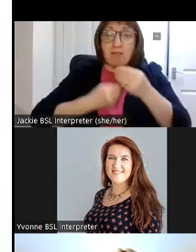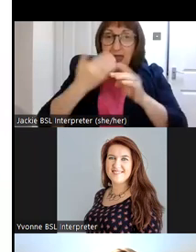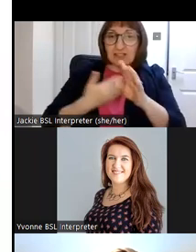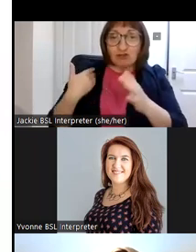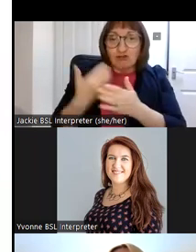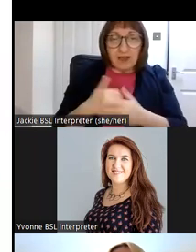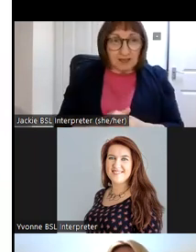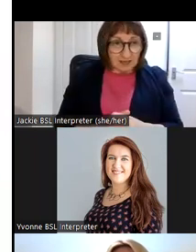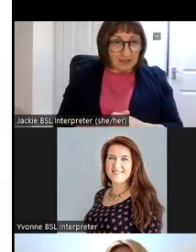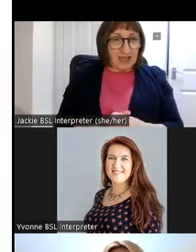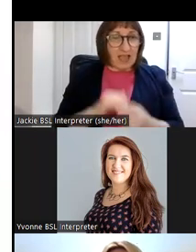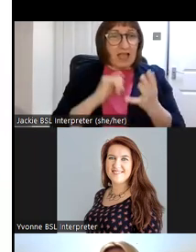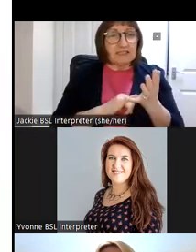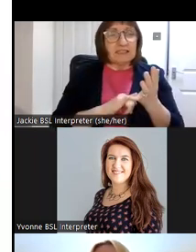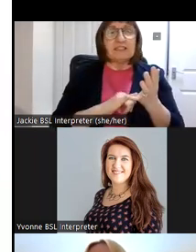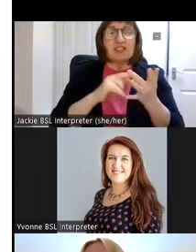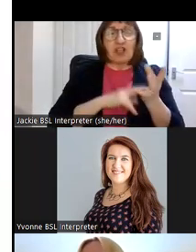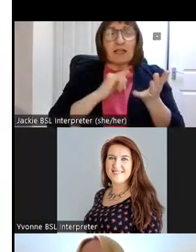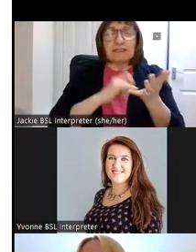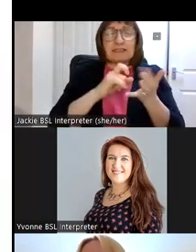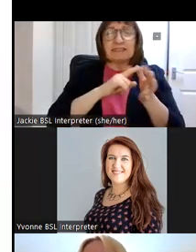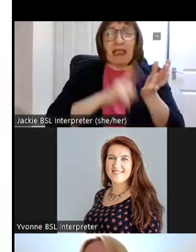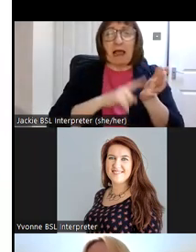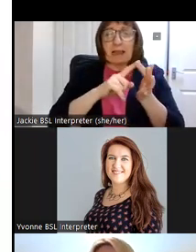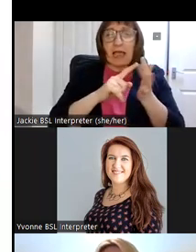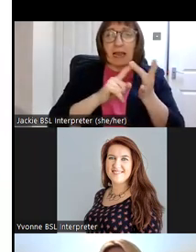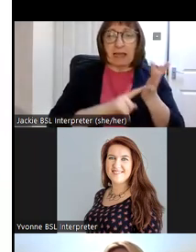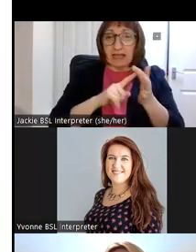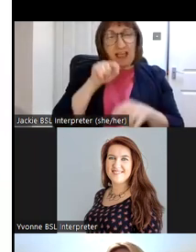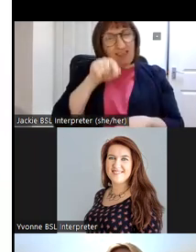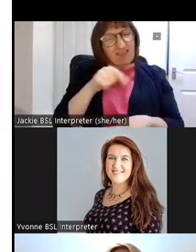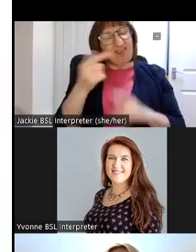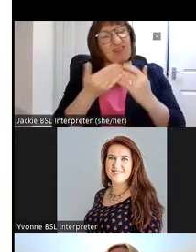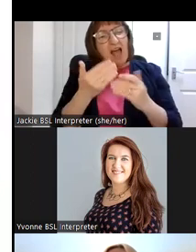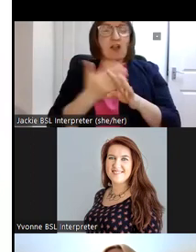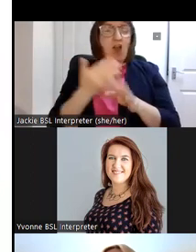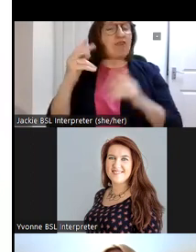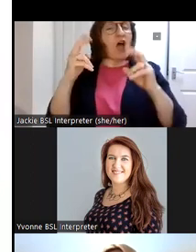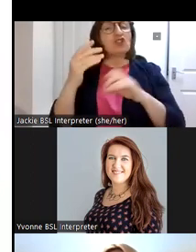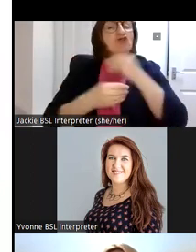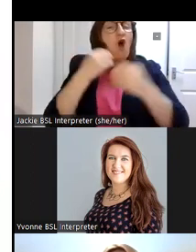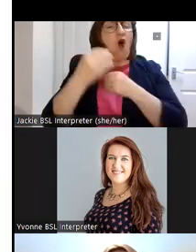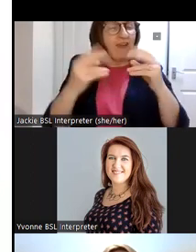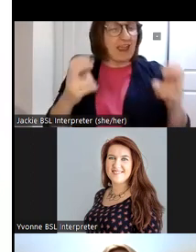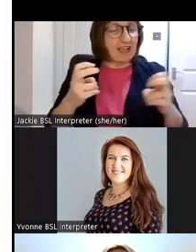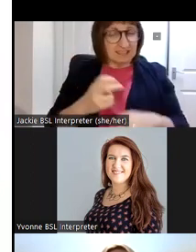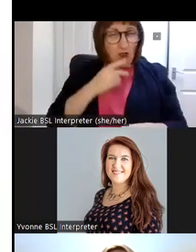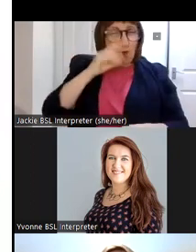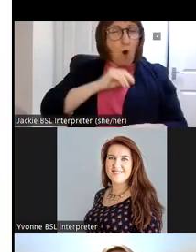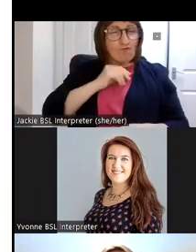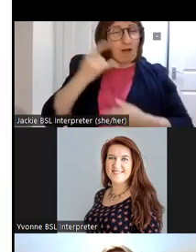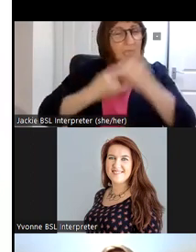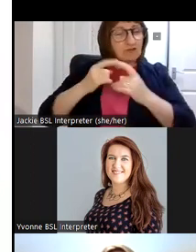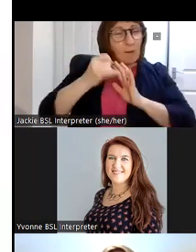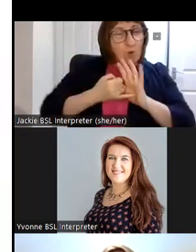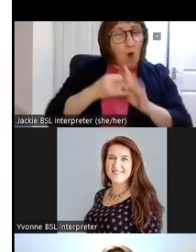our shinskelele which uh translates into that's another story uh is an oral history project aiming to record